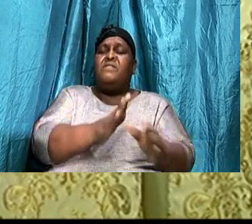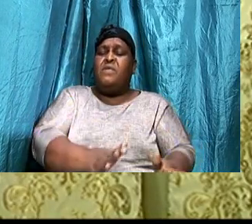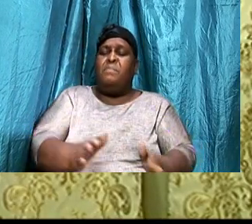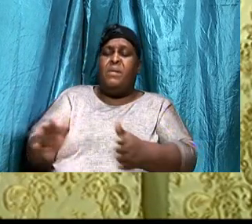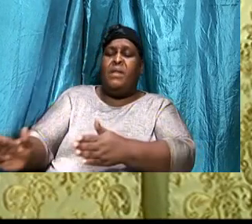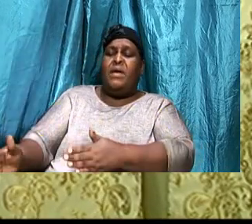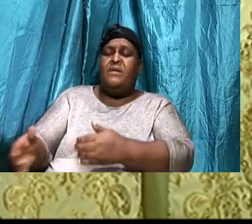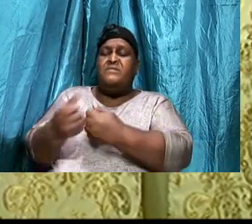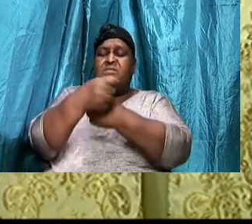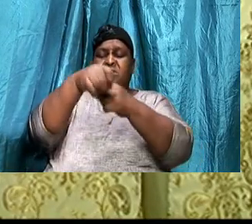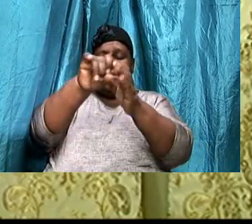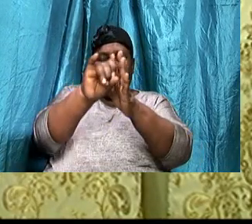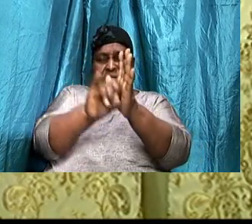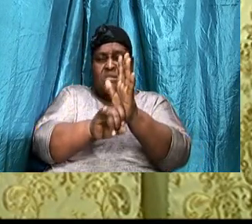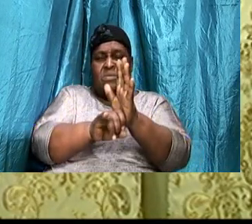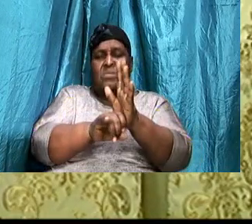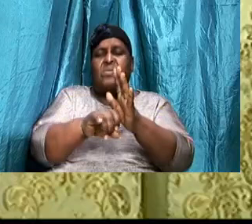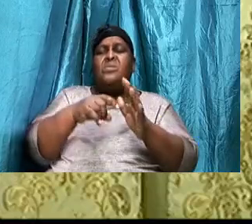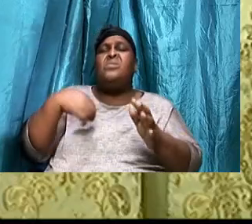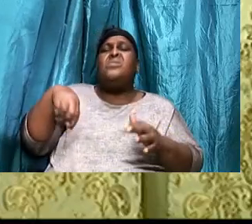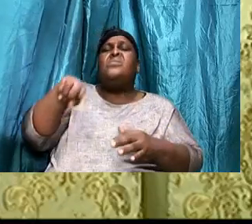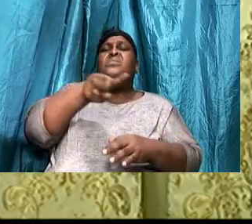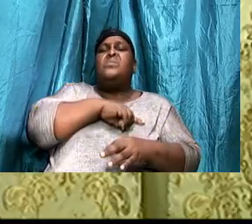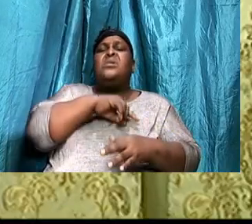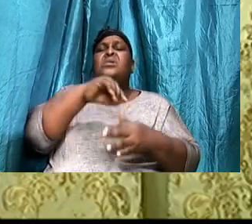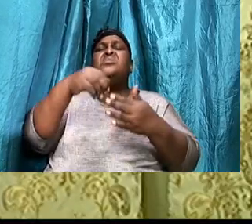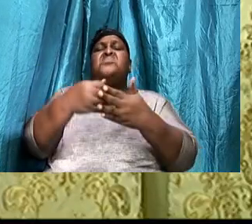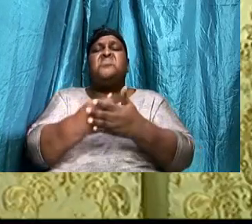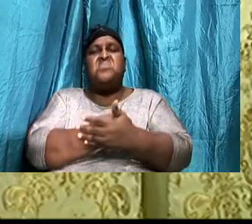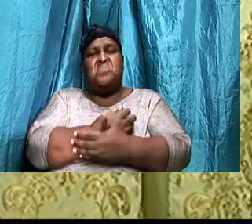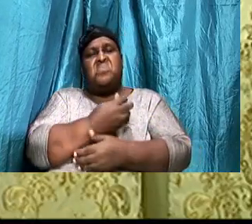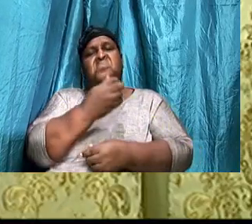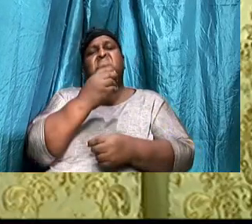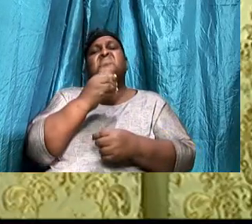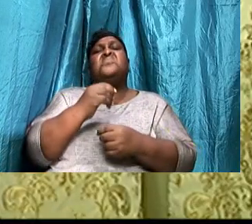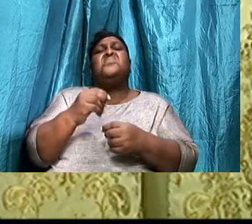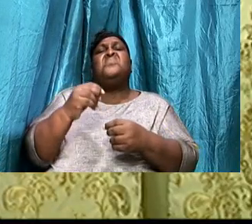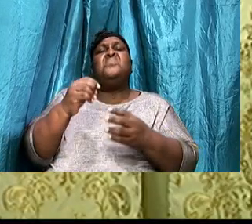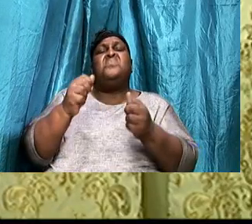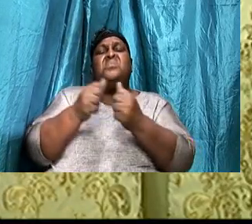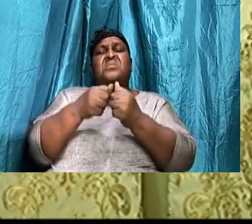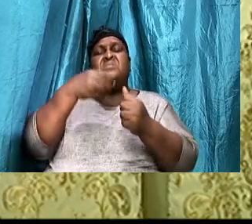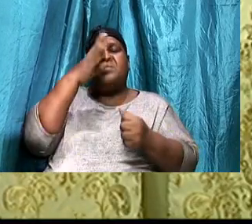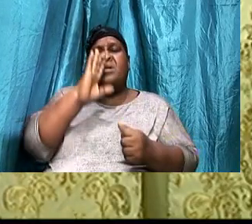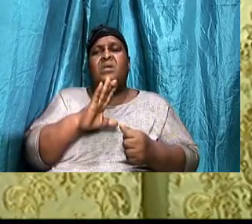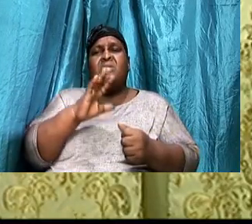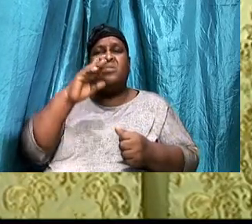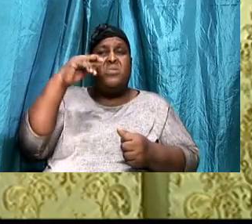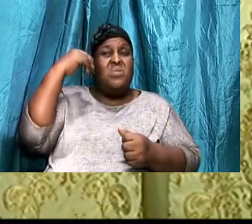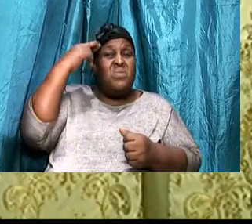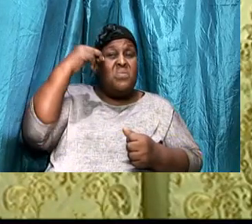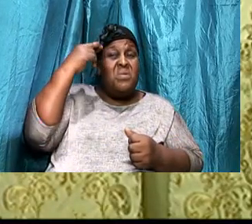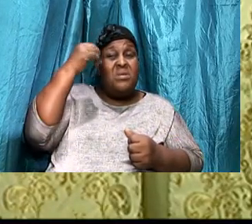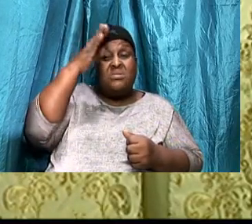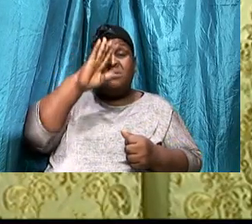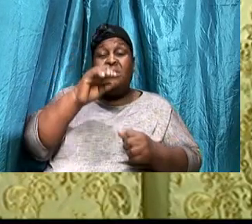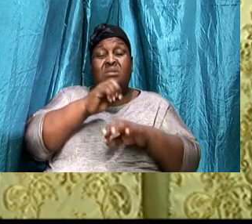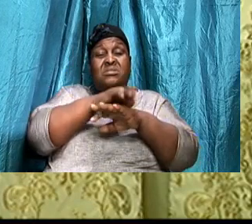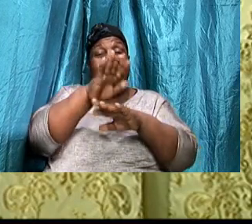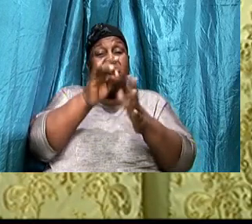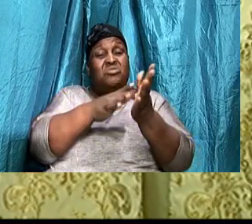reconciled, Unto God, The reason God sent Jesus Christ, To die on the cross, Was so that Christians,